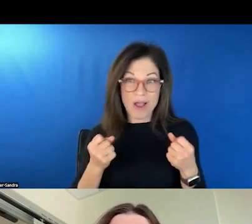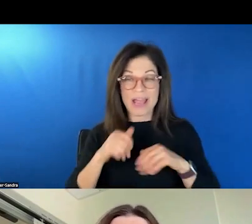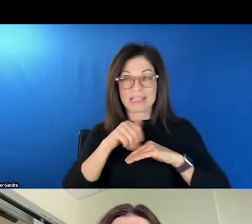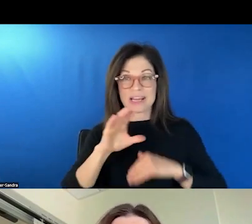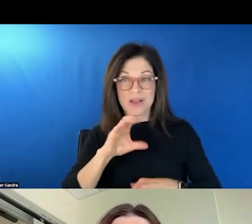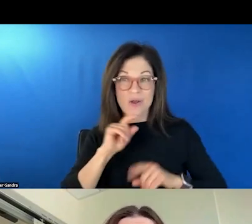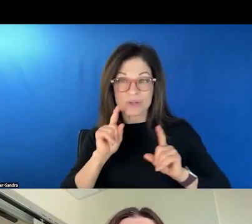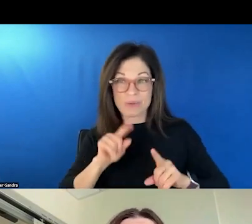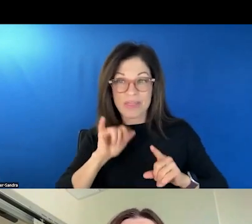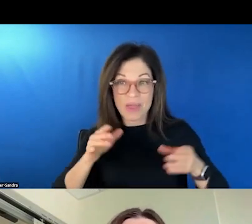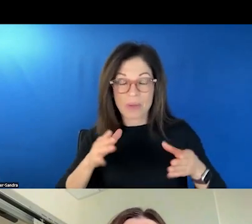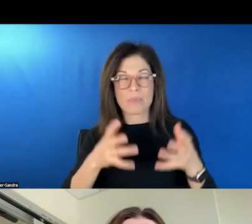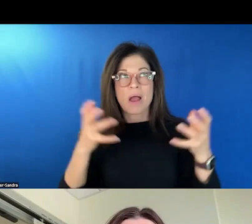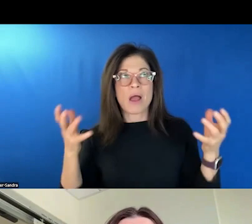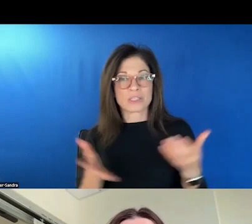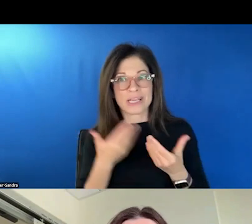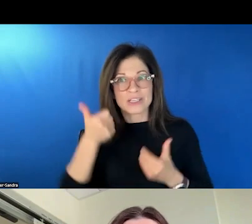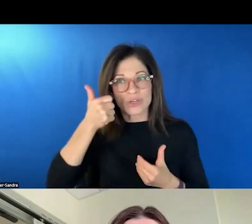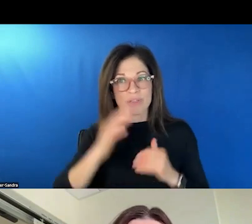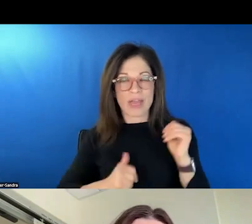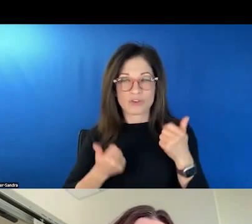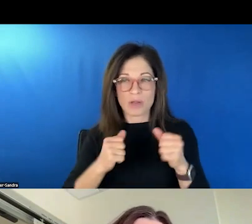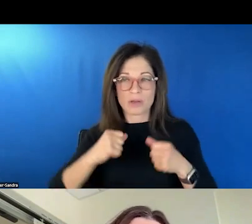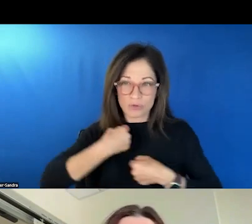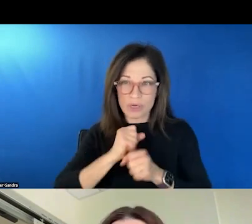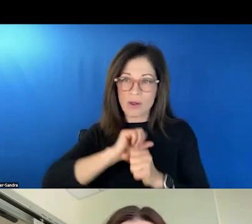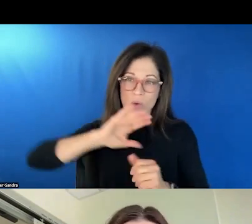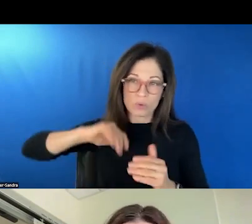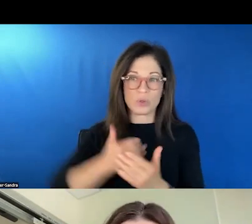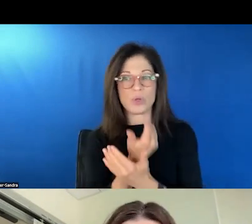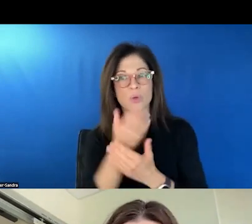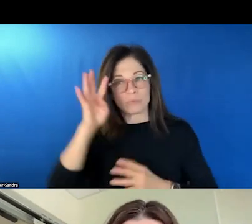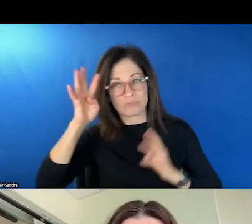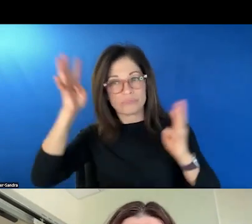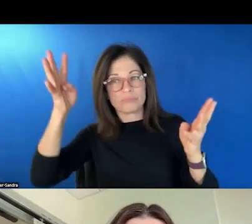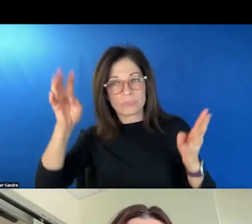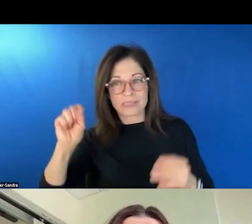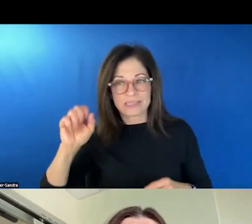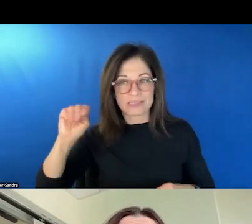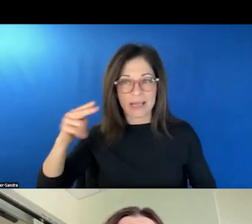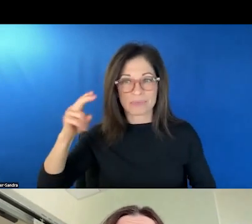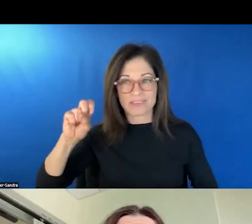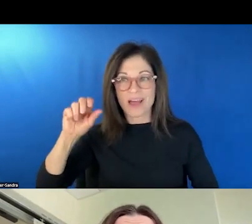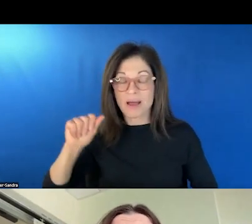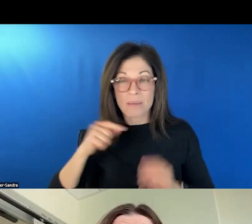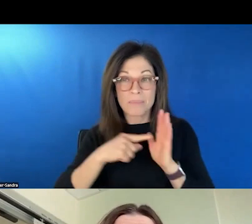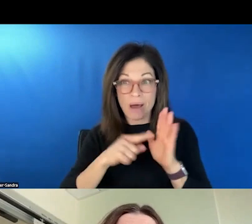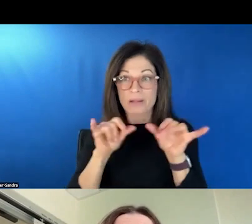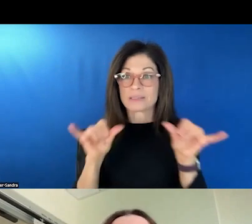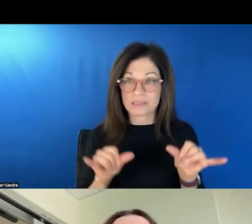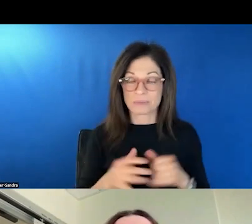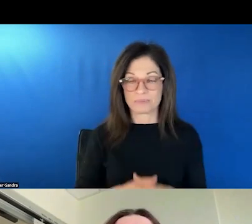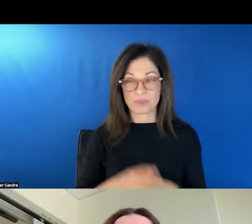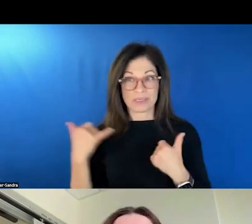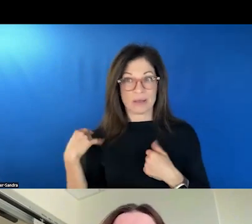is much, much easier than trying to create an entire SAMHSA model crisis system. So now, 20